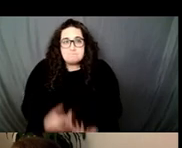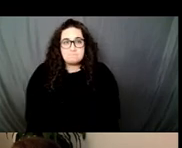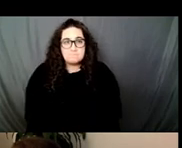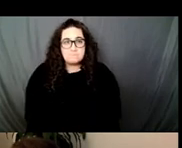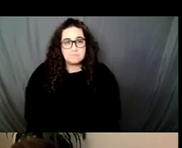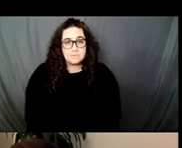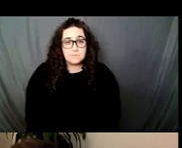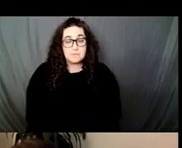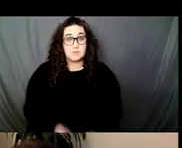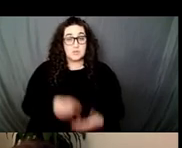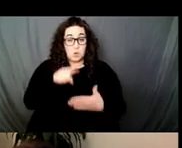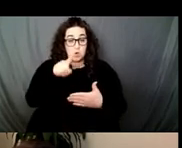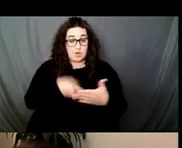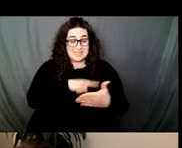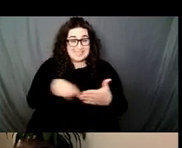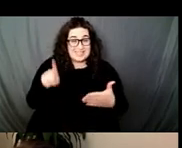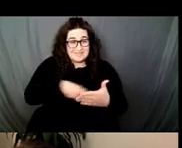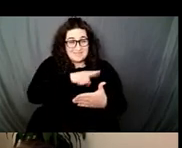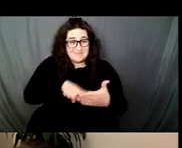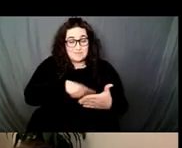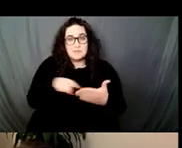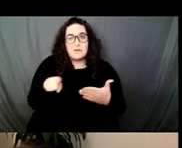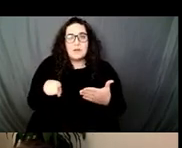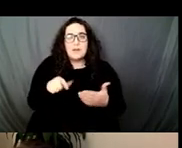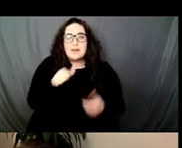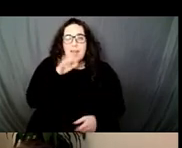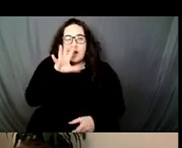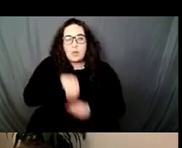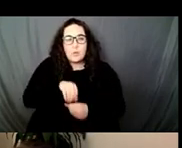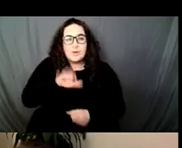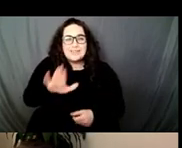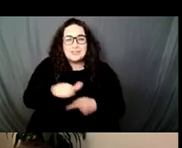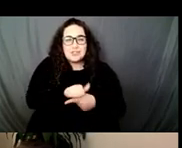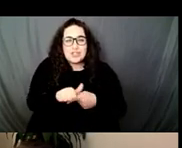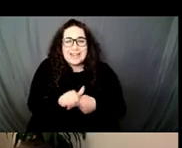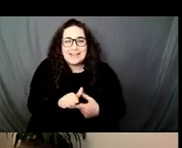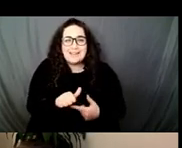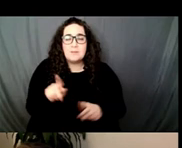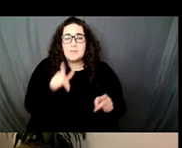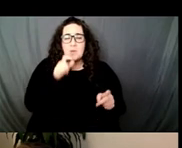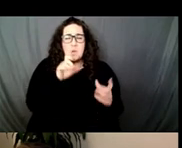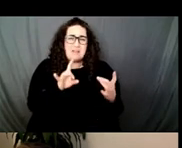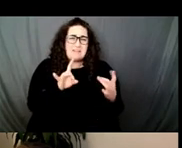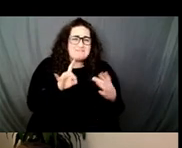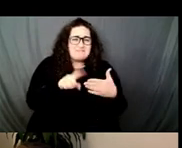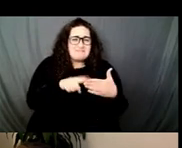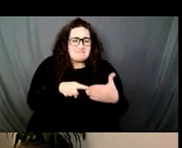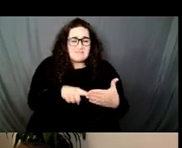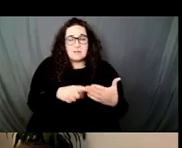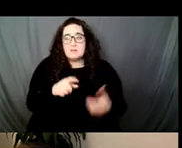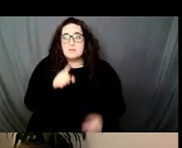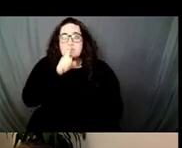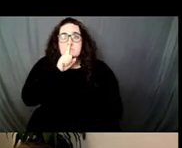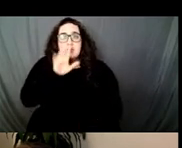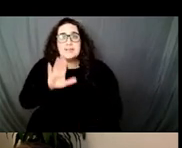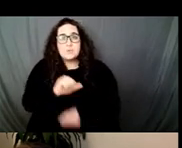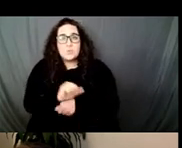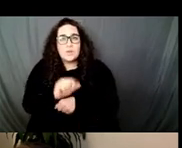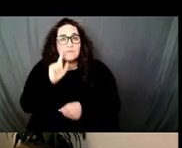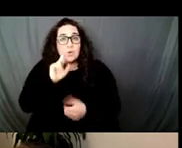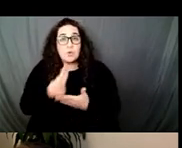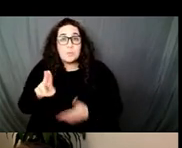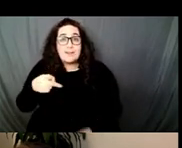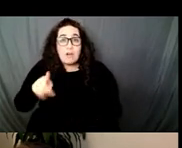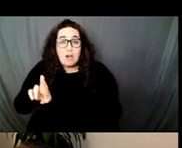his years of training at the prestigious University of Puerto Rico, the work that he was doing at UPR, including the art historical